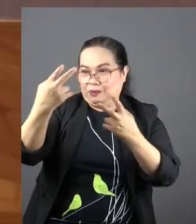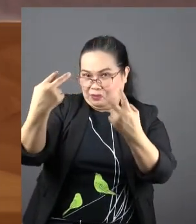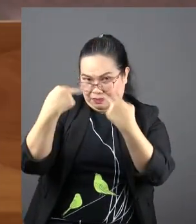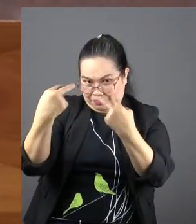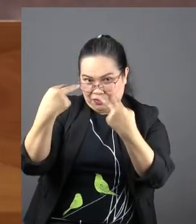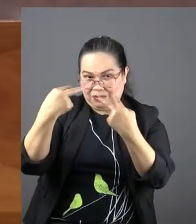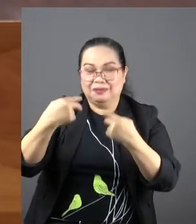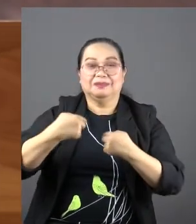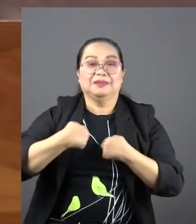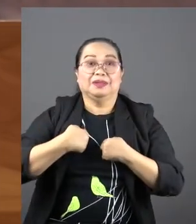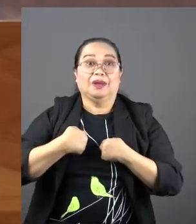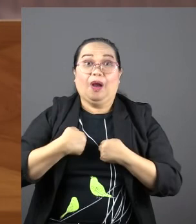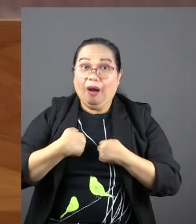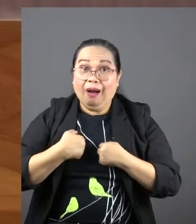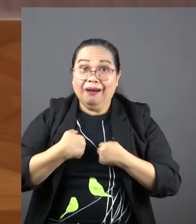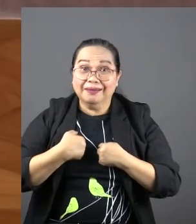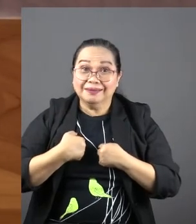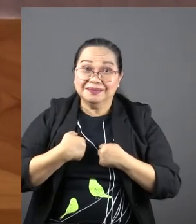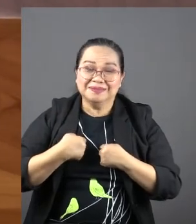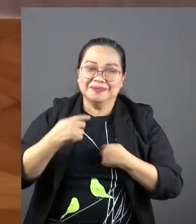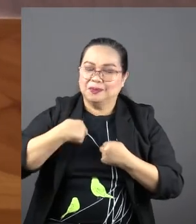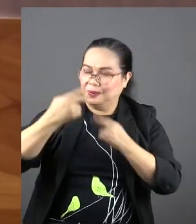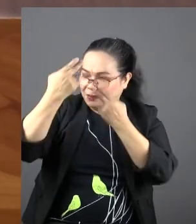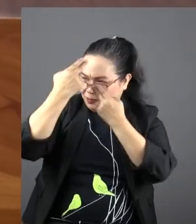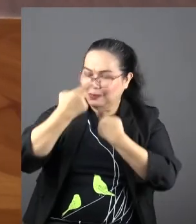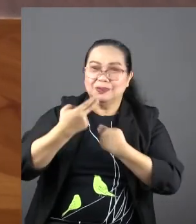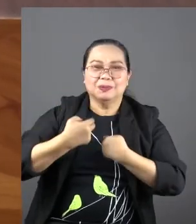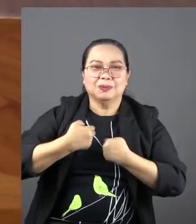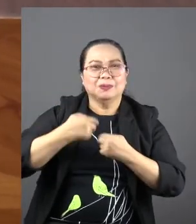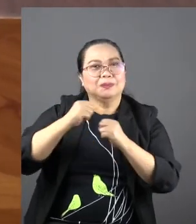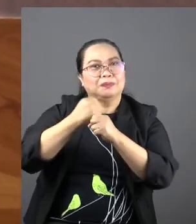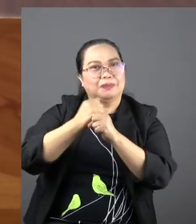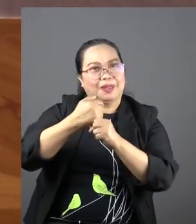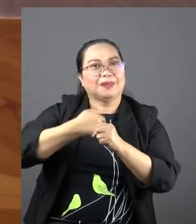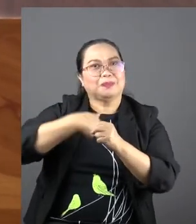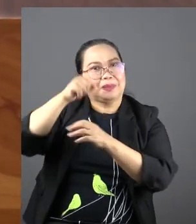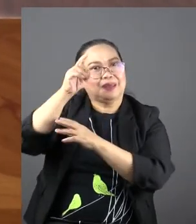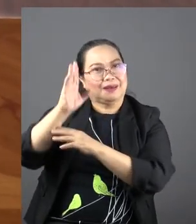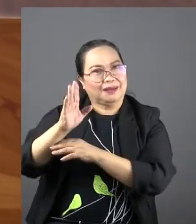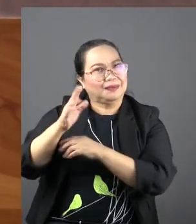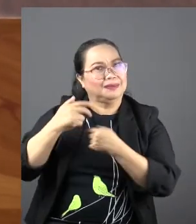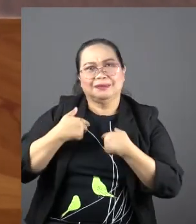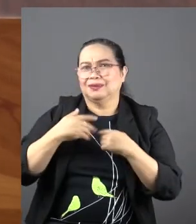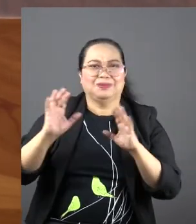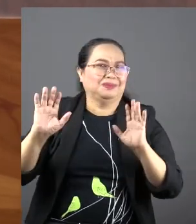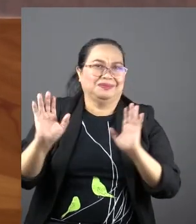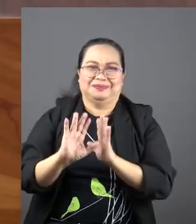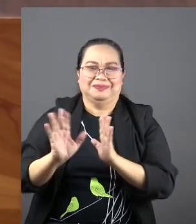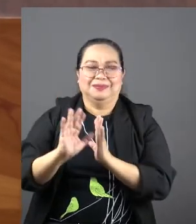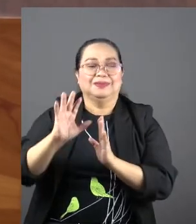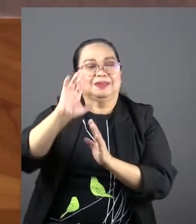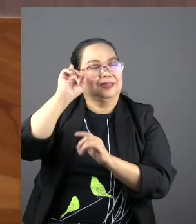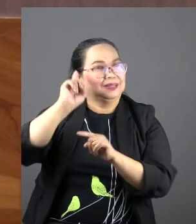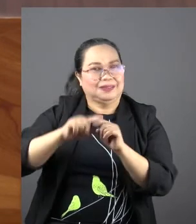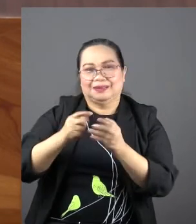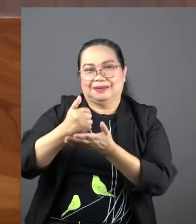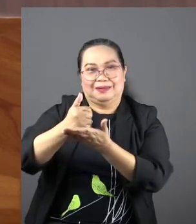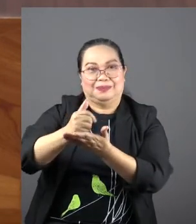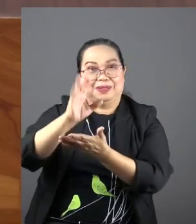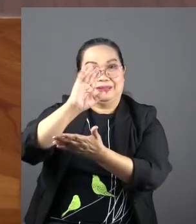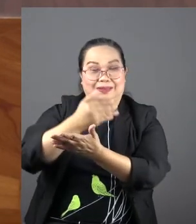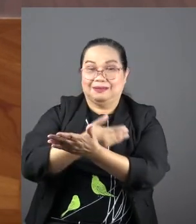at me, okay? I want you to honor me, venerate me, remember me, and remember I can help my son. It never happened.